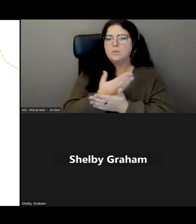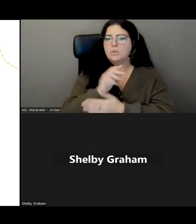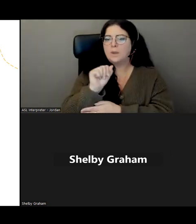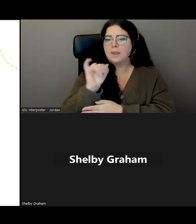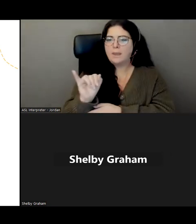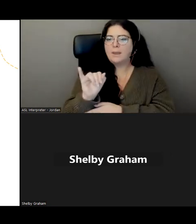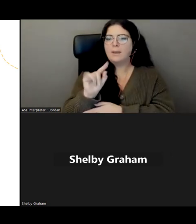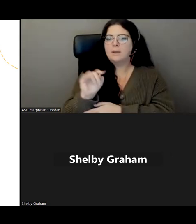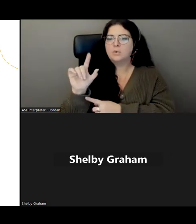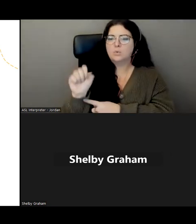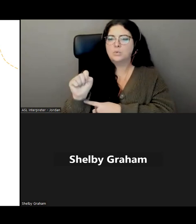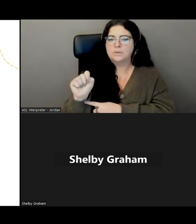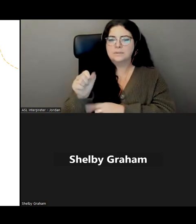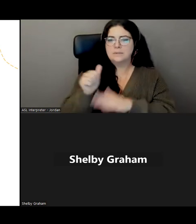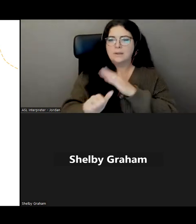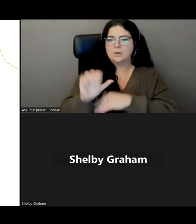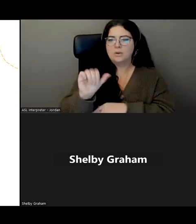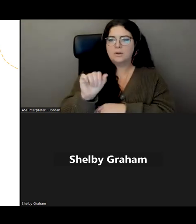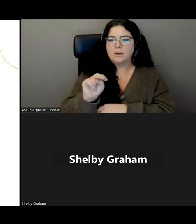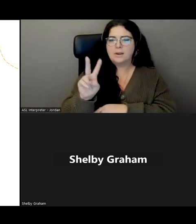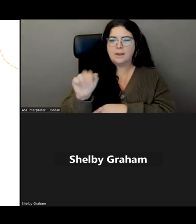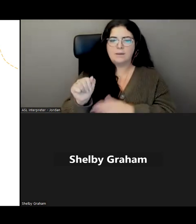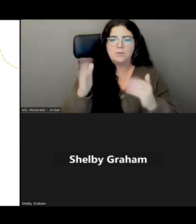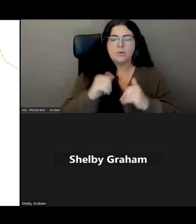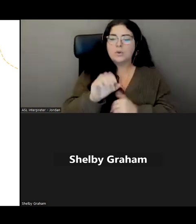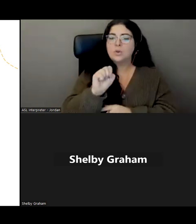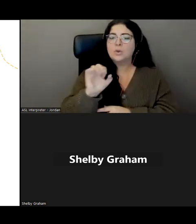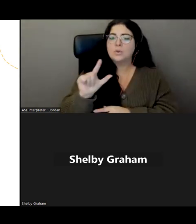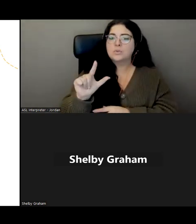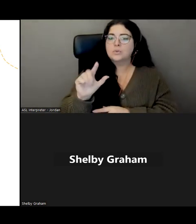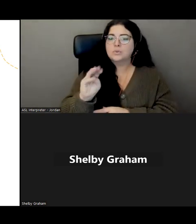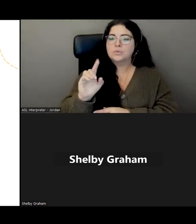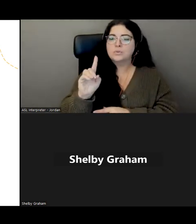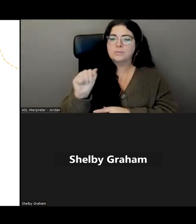feature that's in Canva. Social media management. that could be